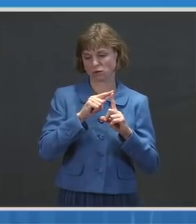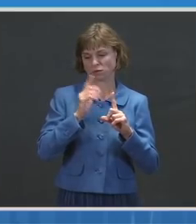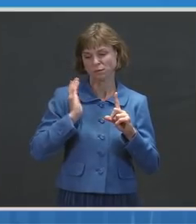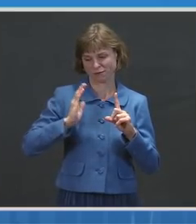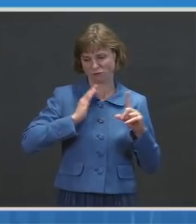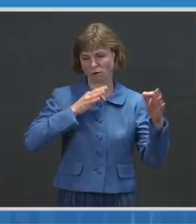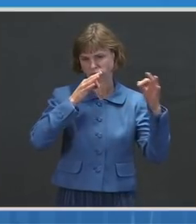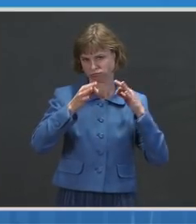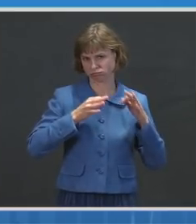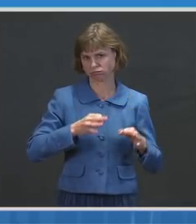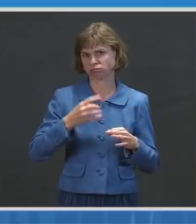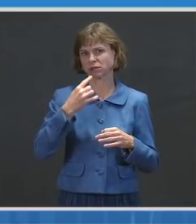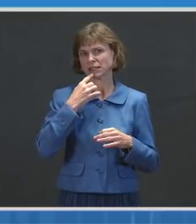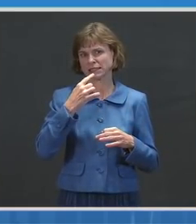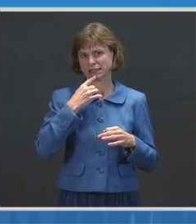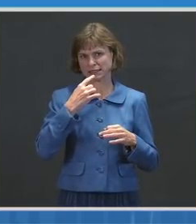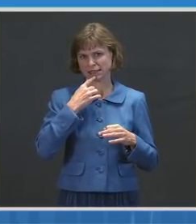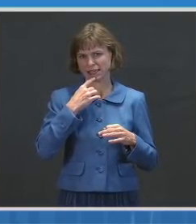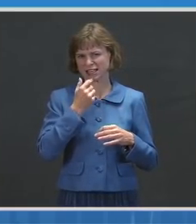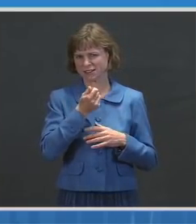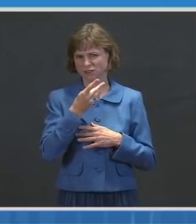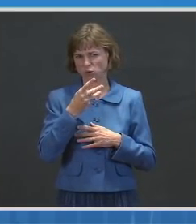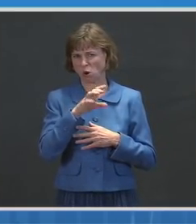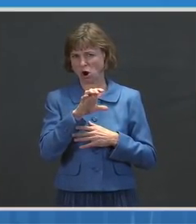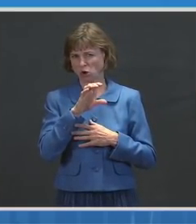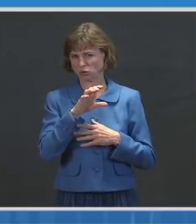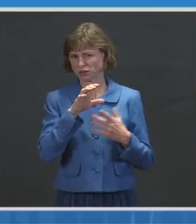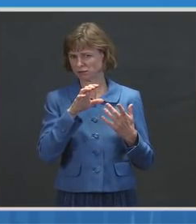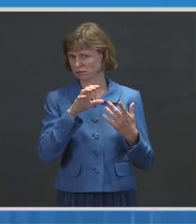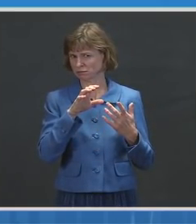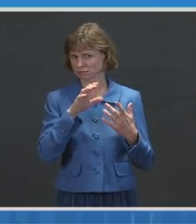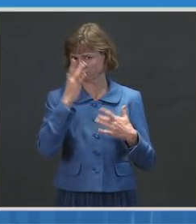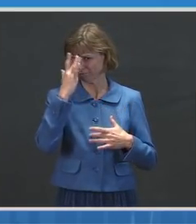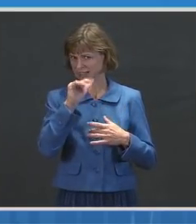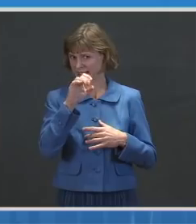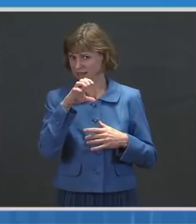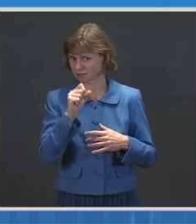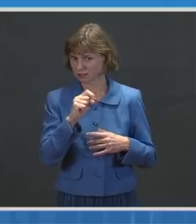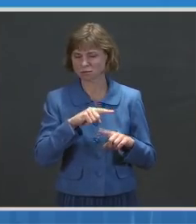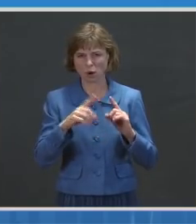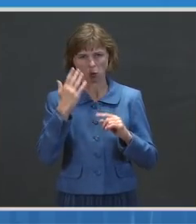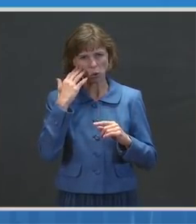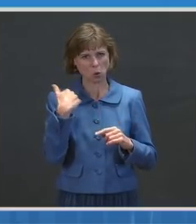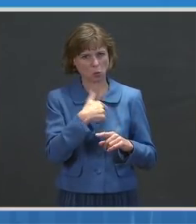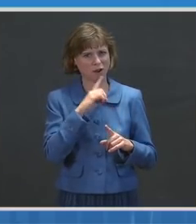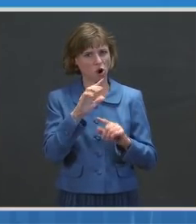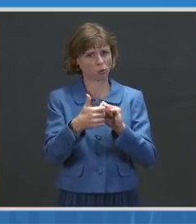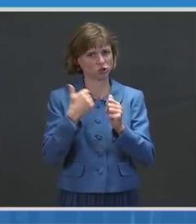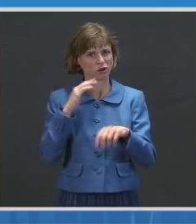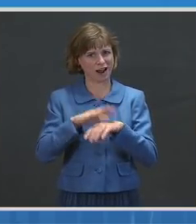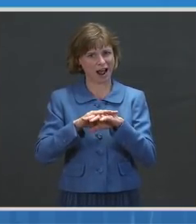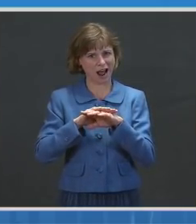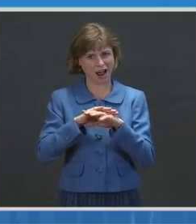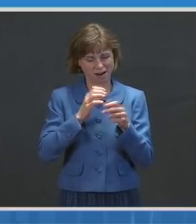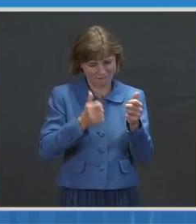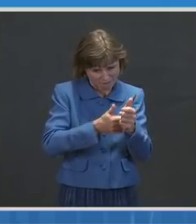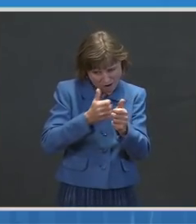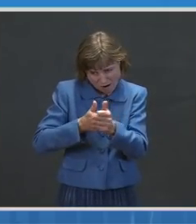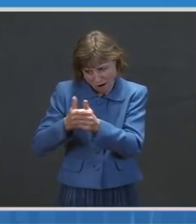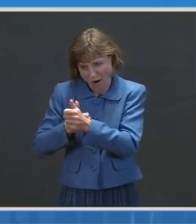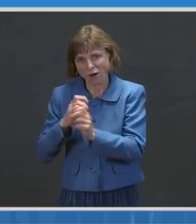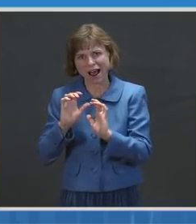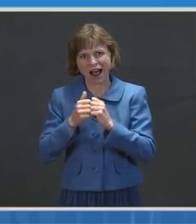the latest numbers have been a couple hundred cases, but we also know that, you know, we're pretty behind on sequencing and working to ramp that up.